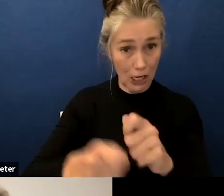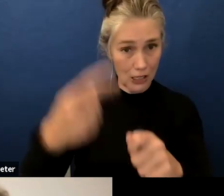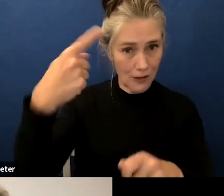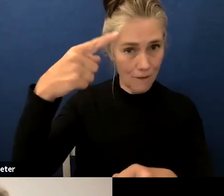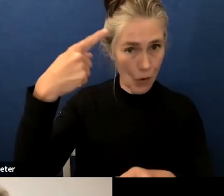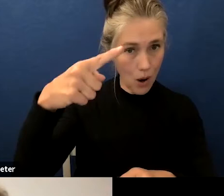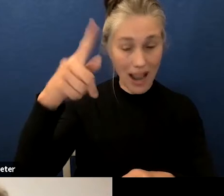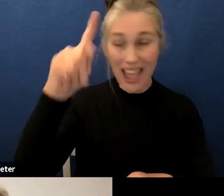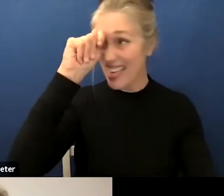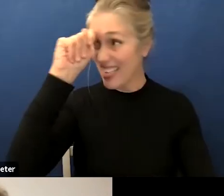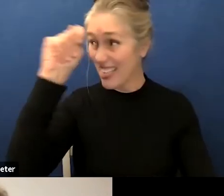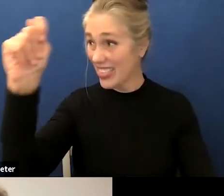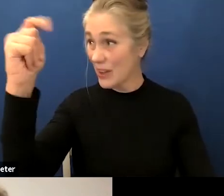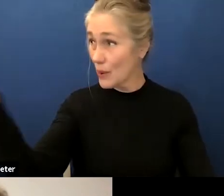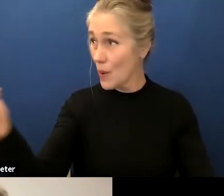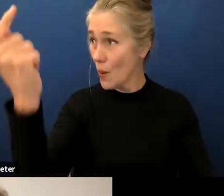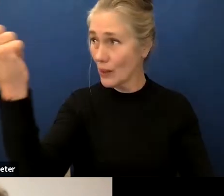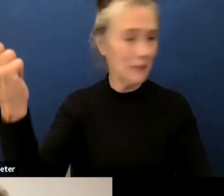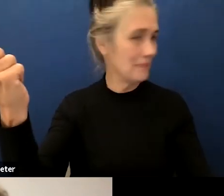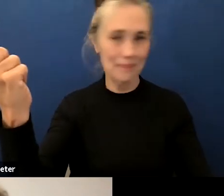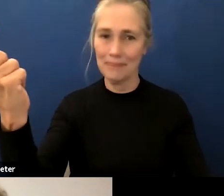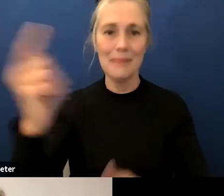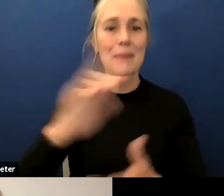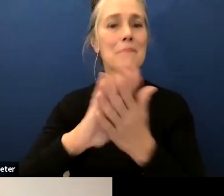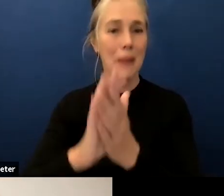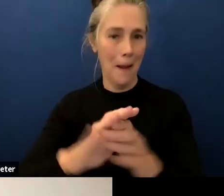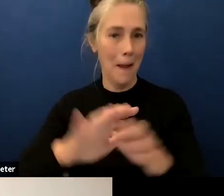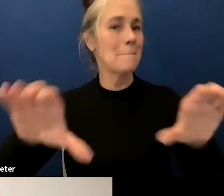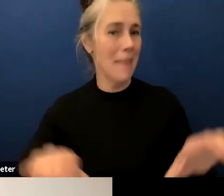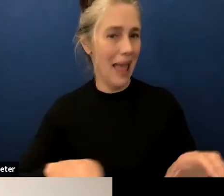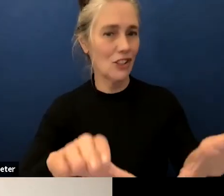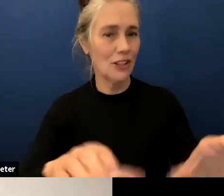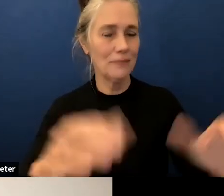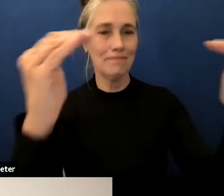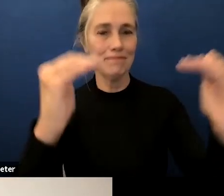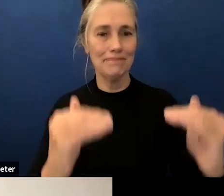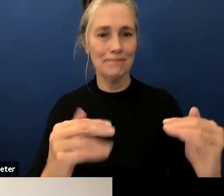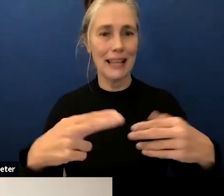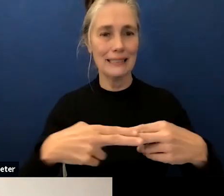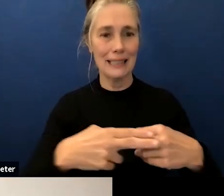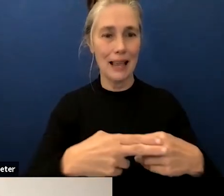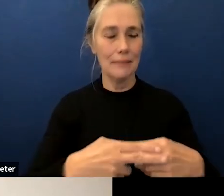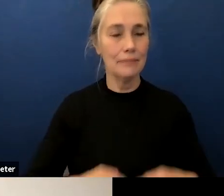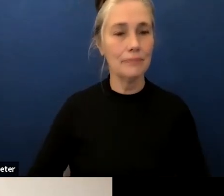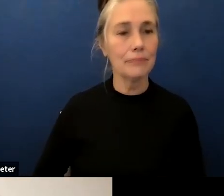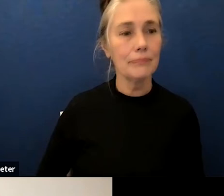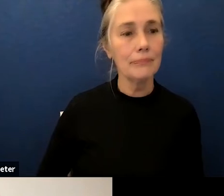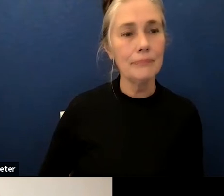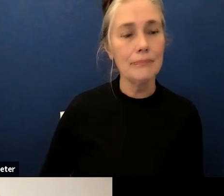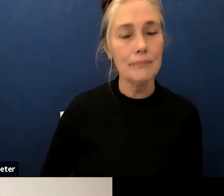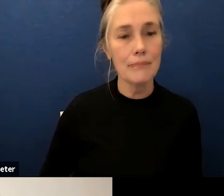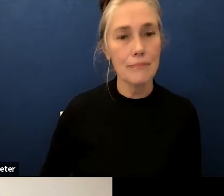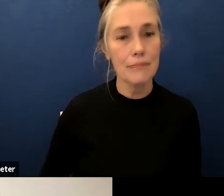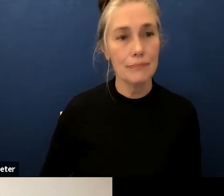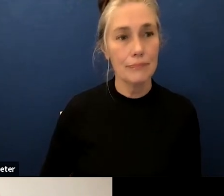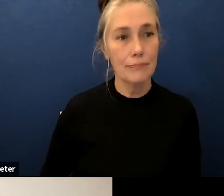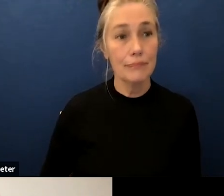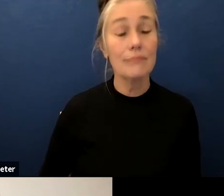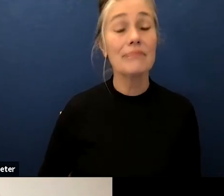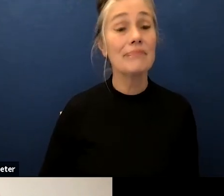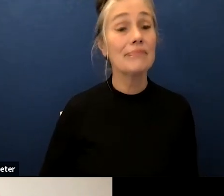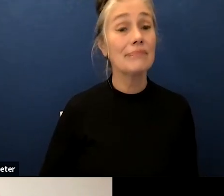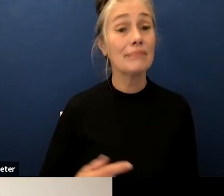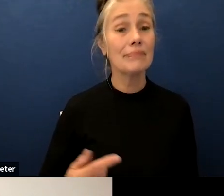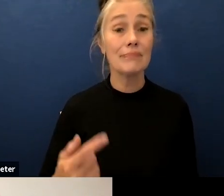theory into action next slide please so as you know we have been learners